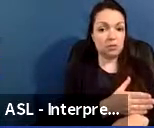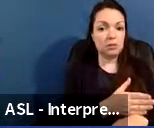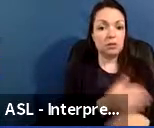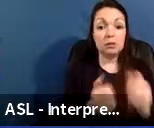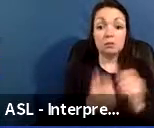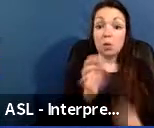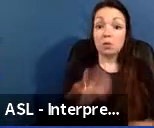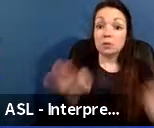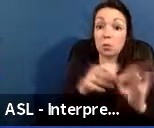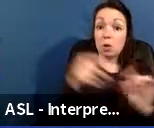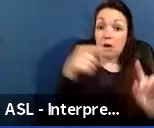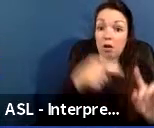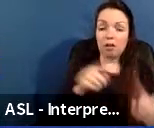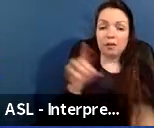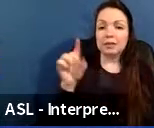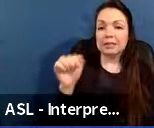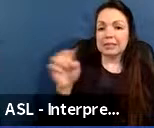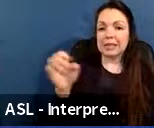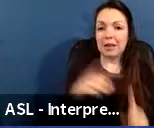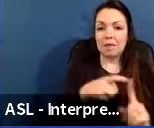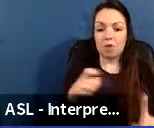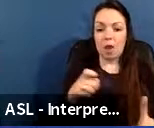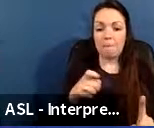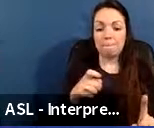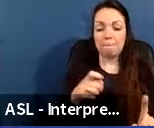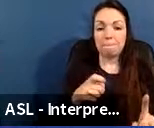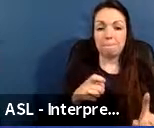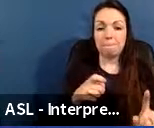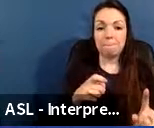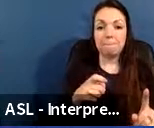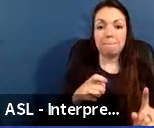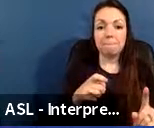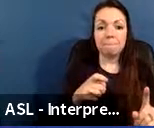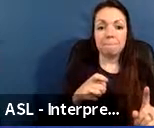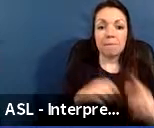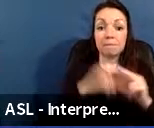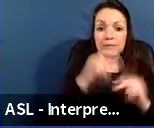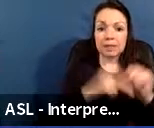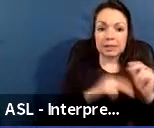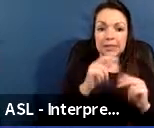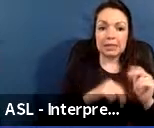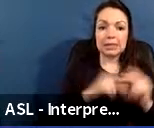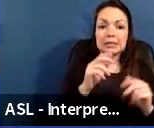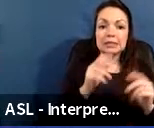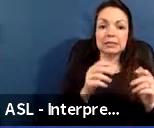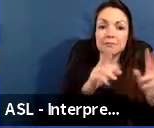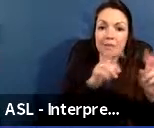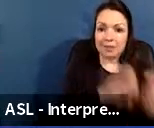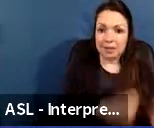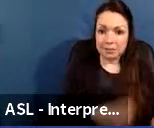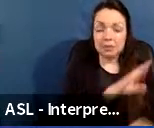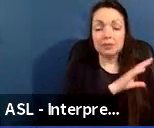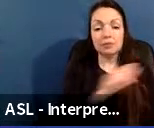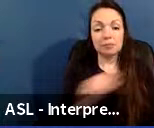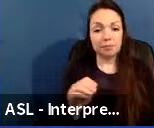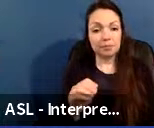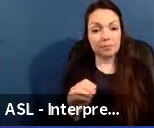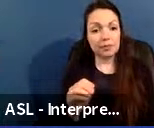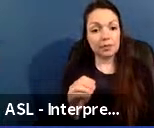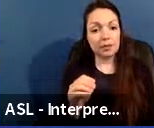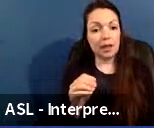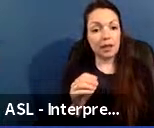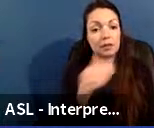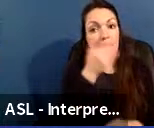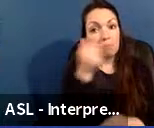this year's process includes data from the updated facility assessments. We also remain committed to increasing transparency and public outreach,